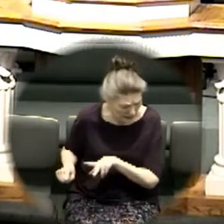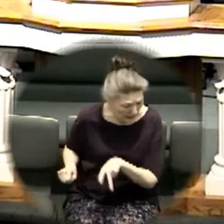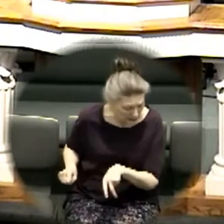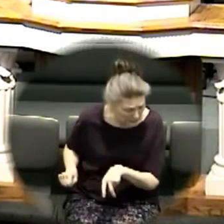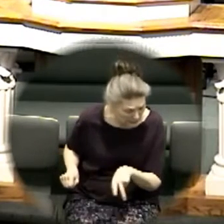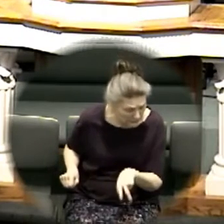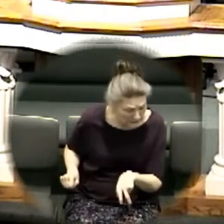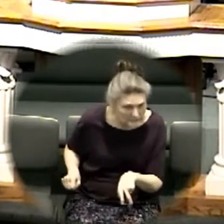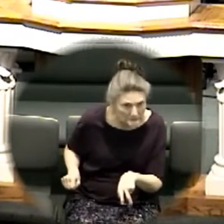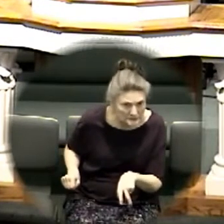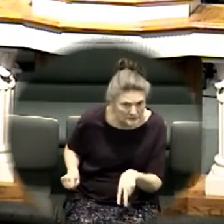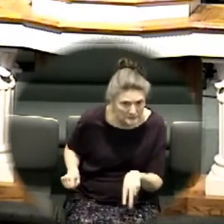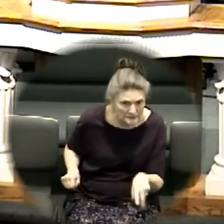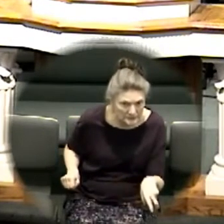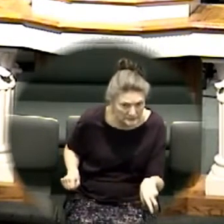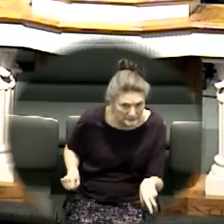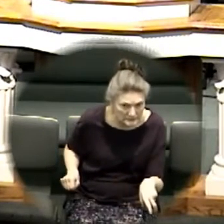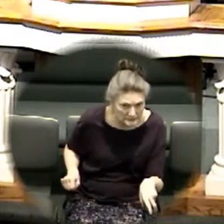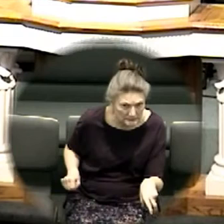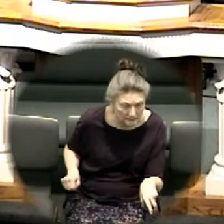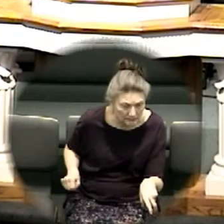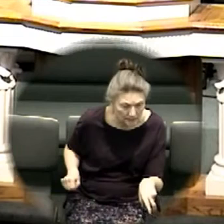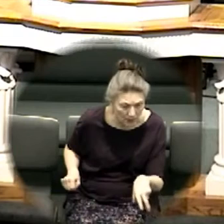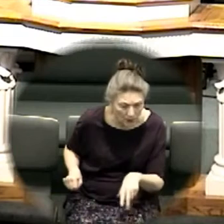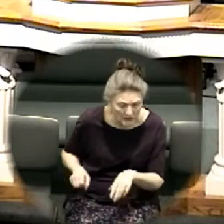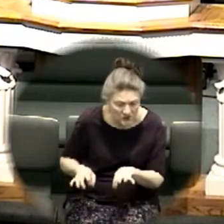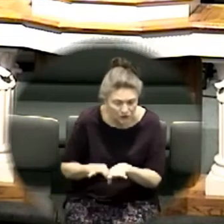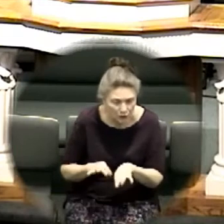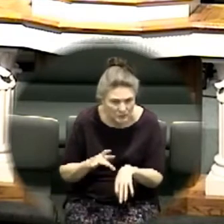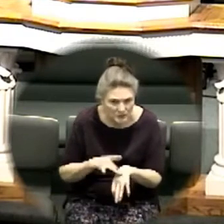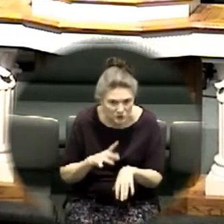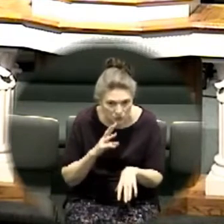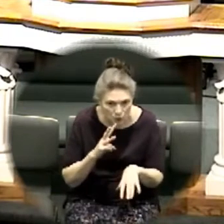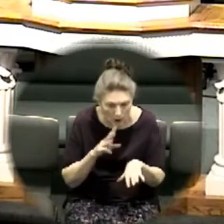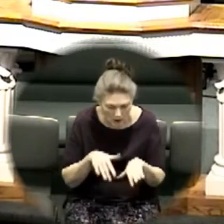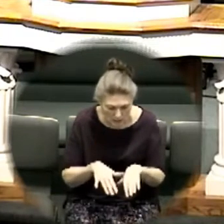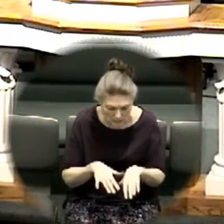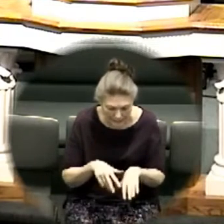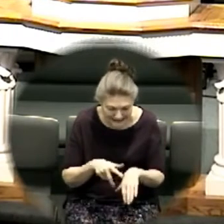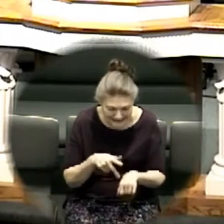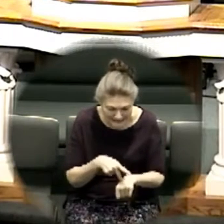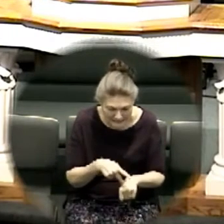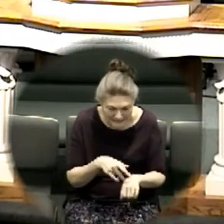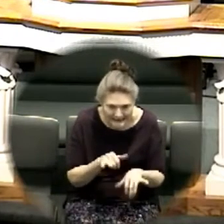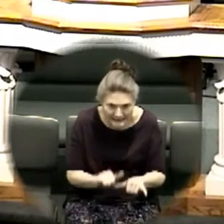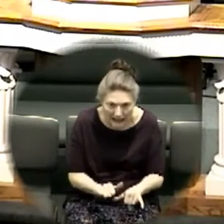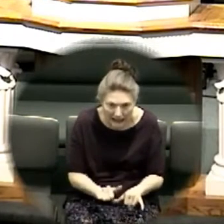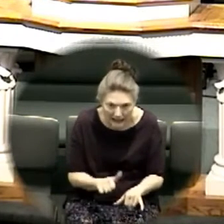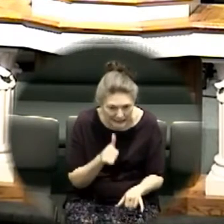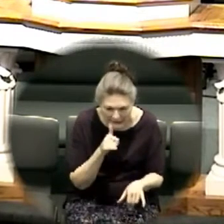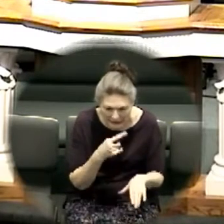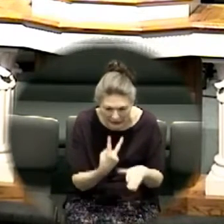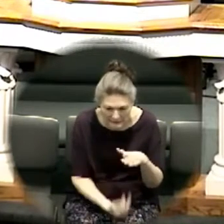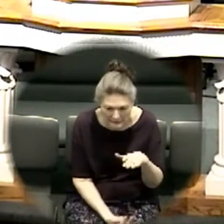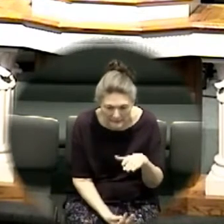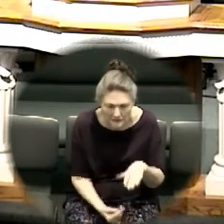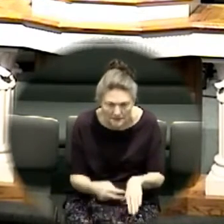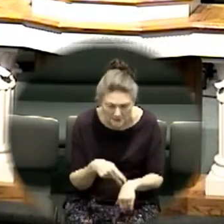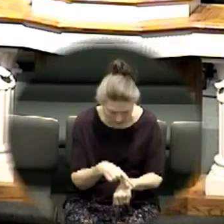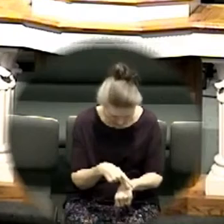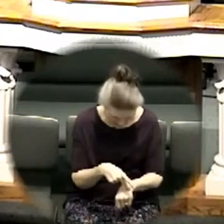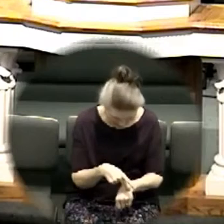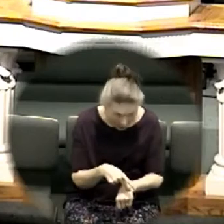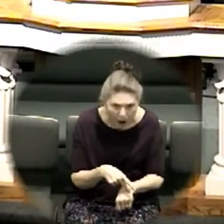but when he when his foot hit the water and it caught now we've got a miracle one